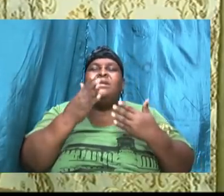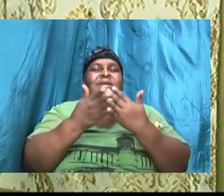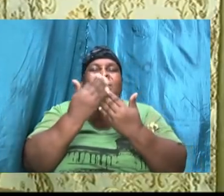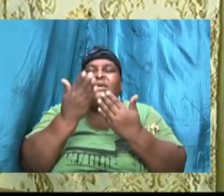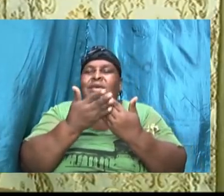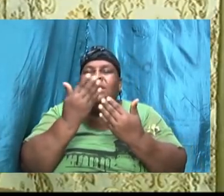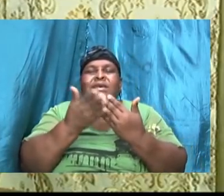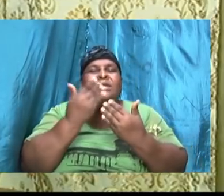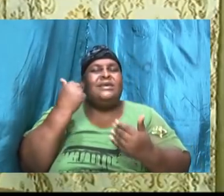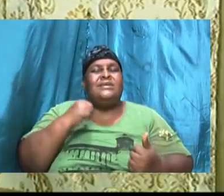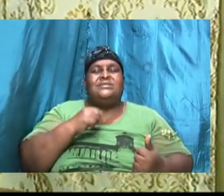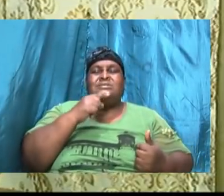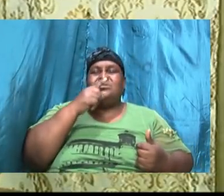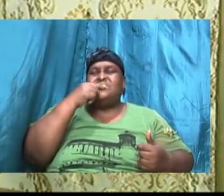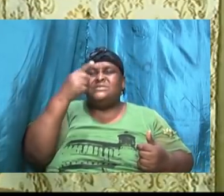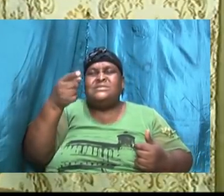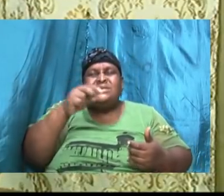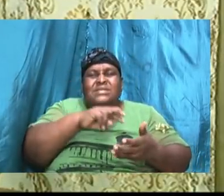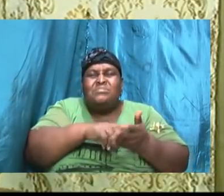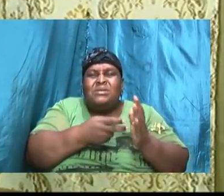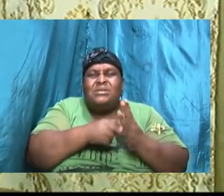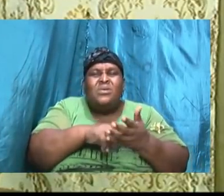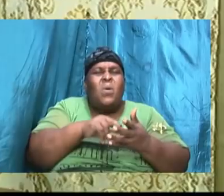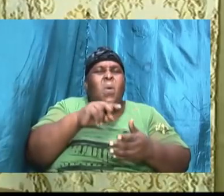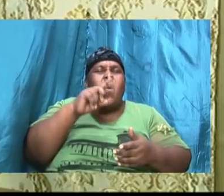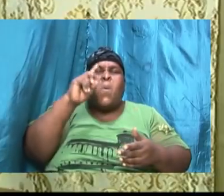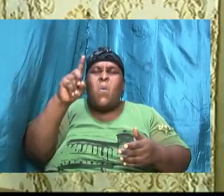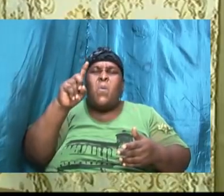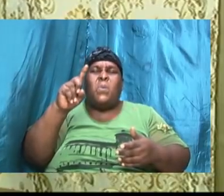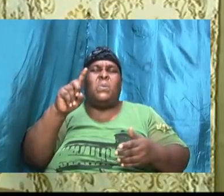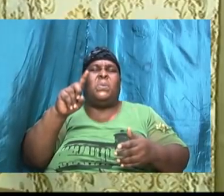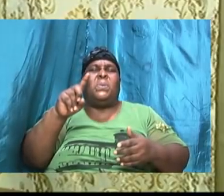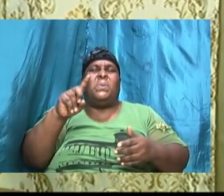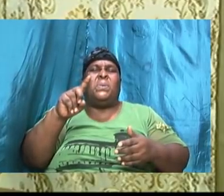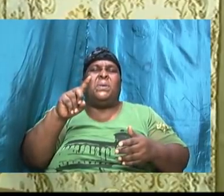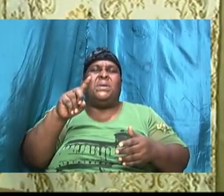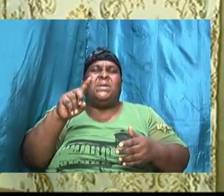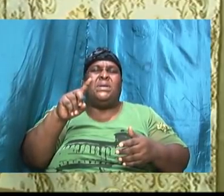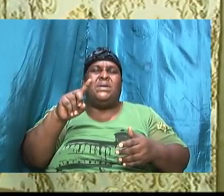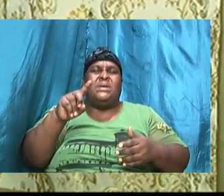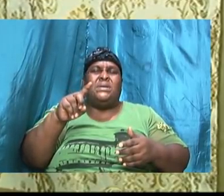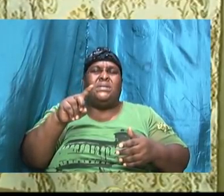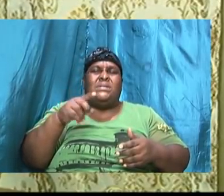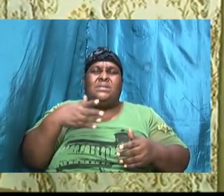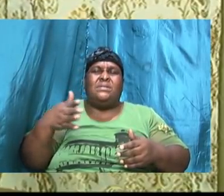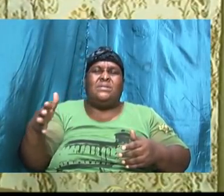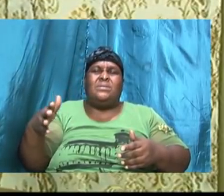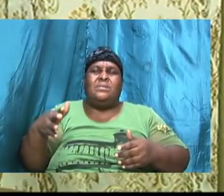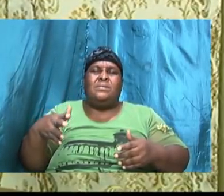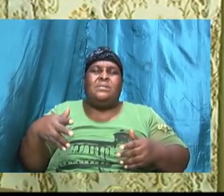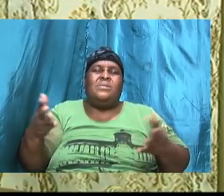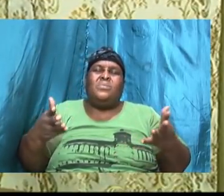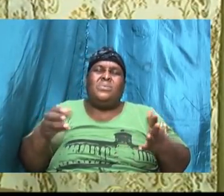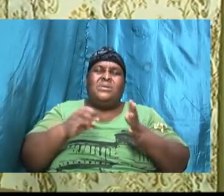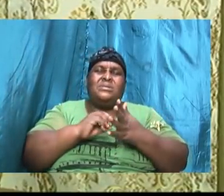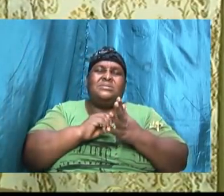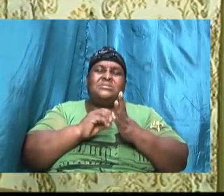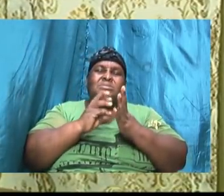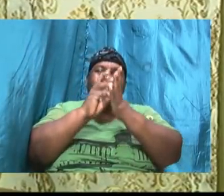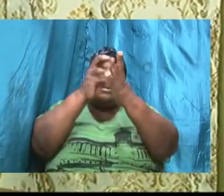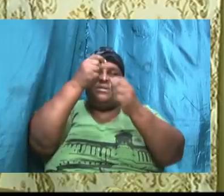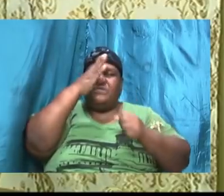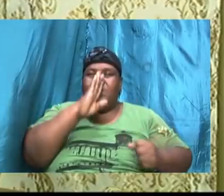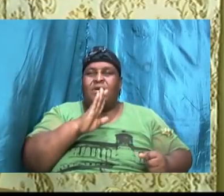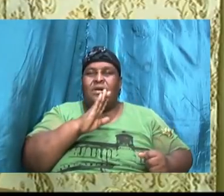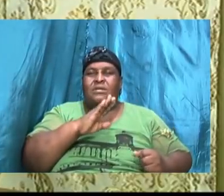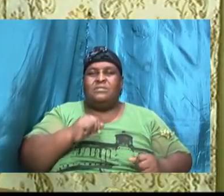in one single sentence what is the will of God for sure one